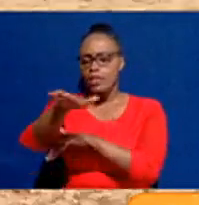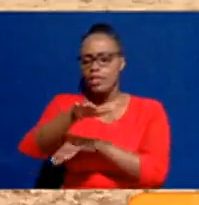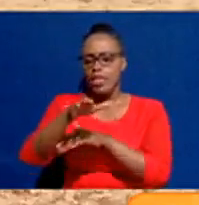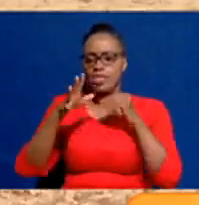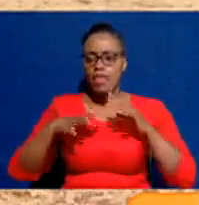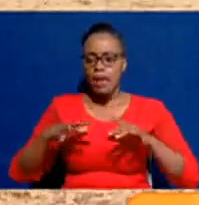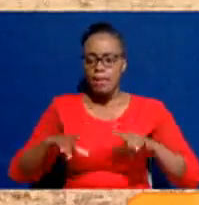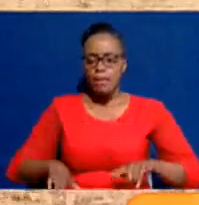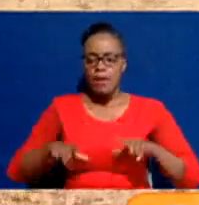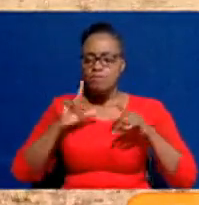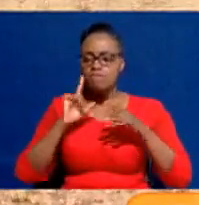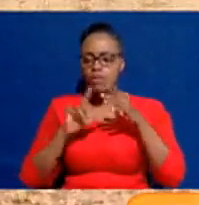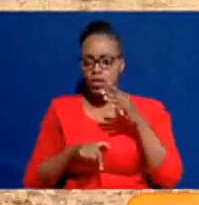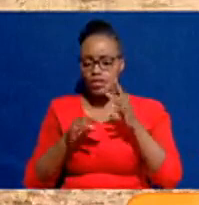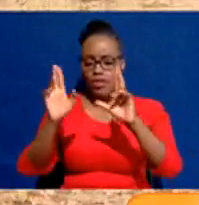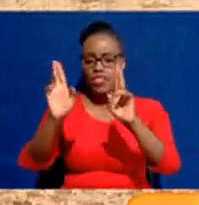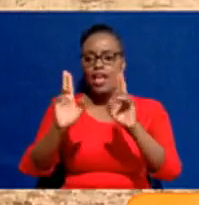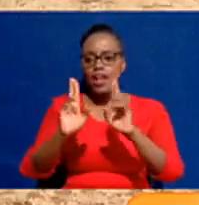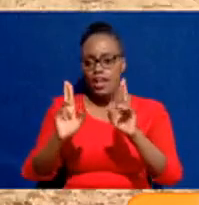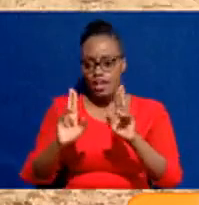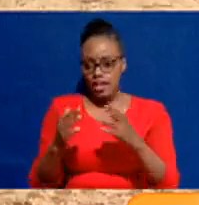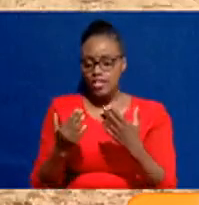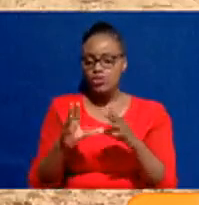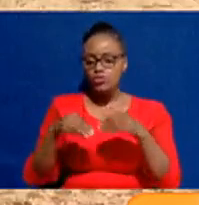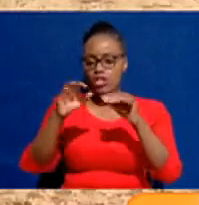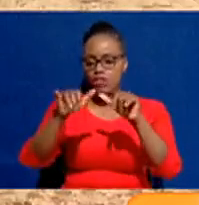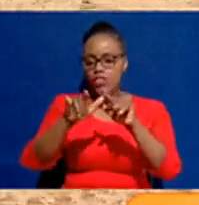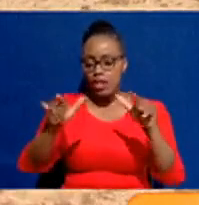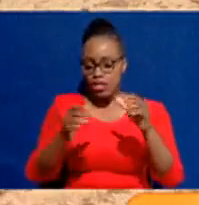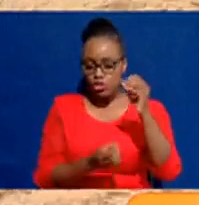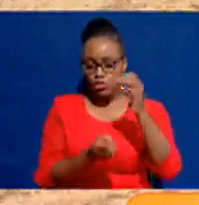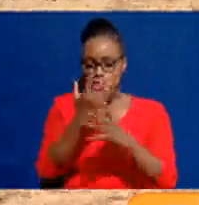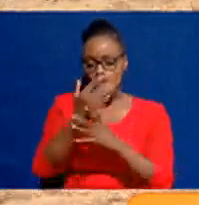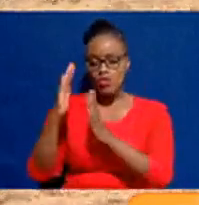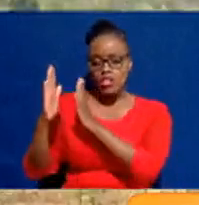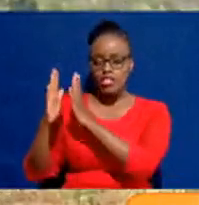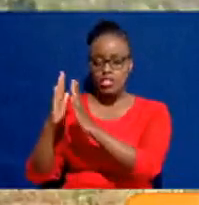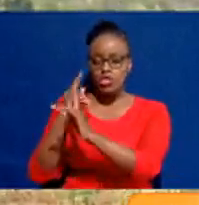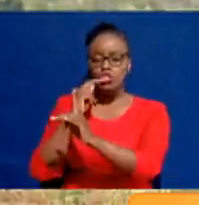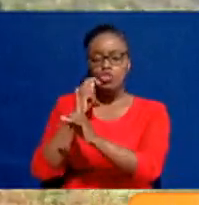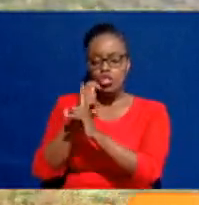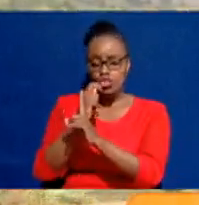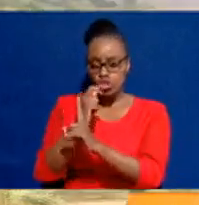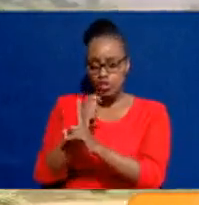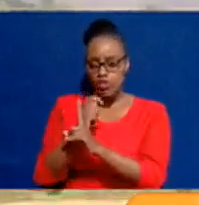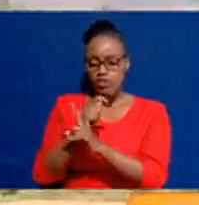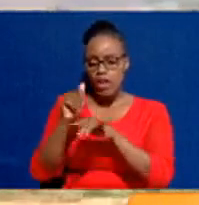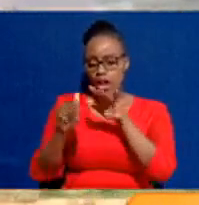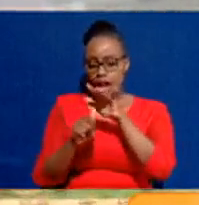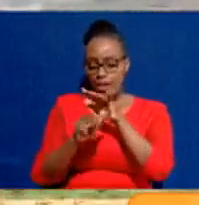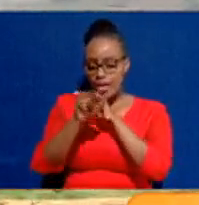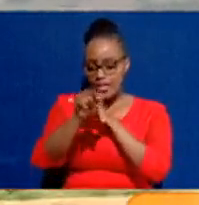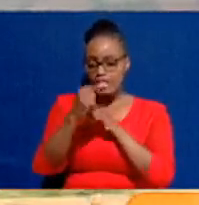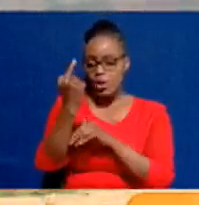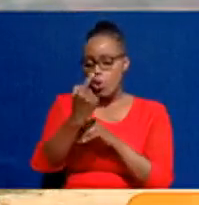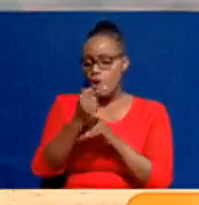here now say they are ready to donate parcels of land for the establishment of security installations, adding that it is the